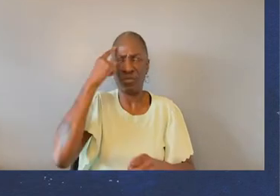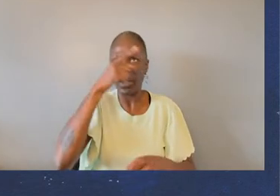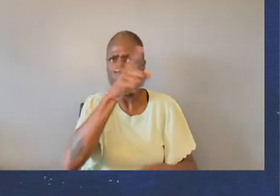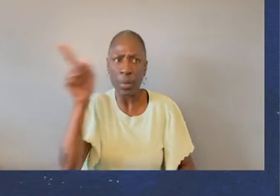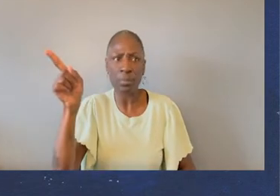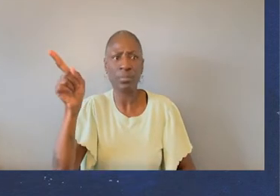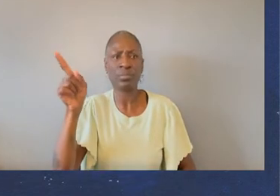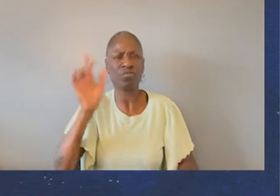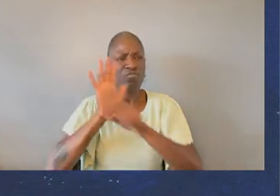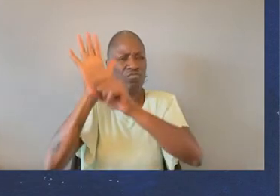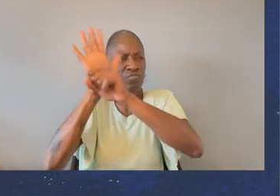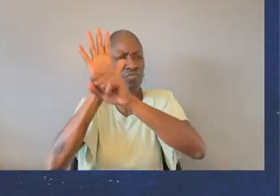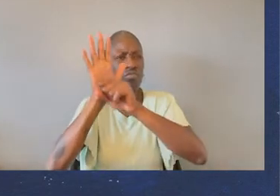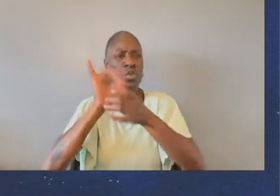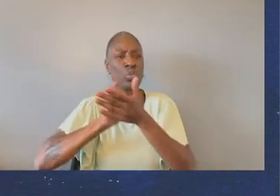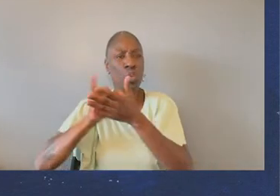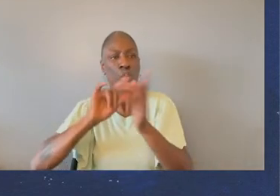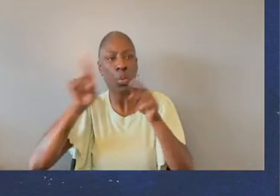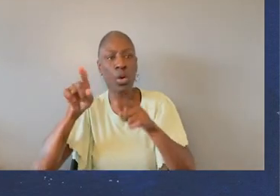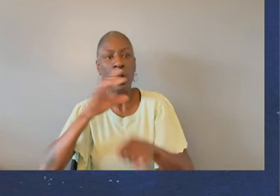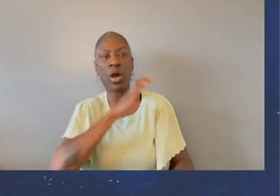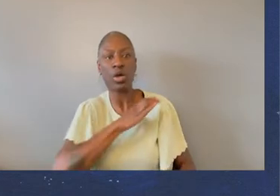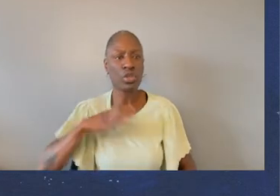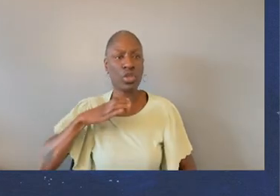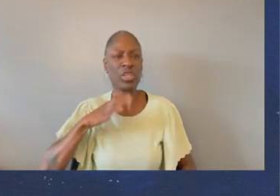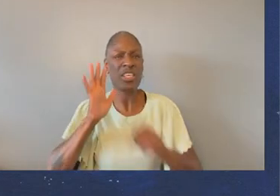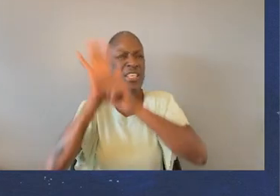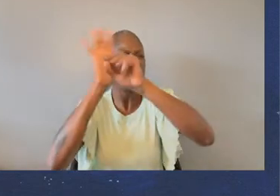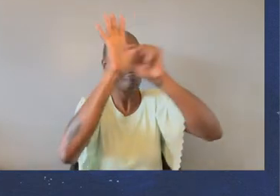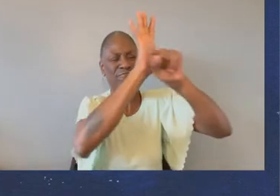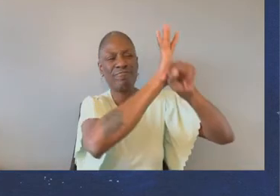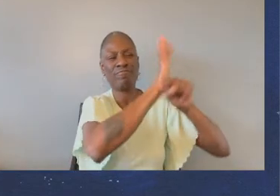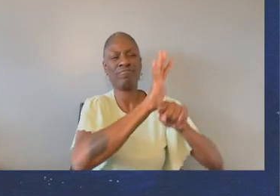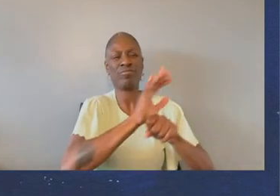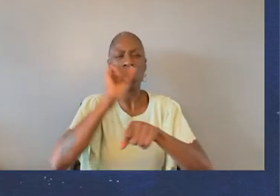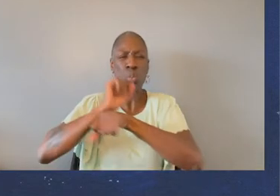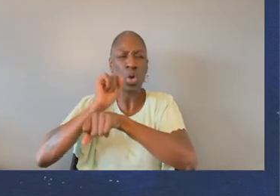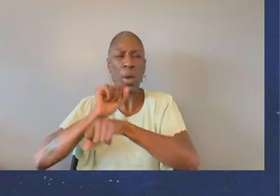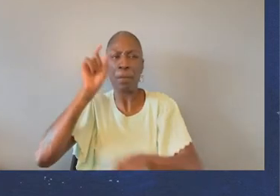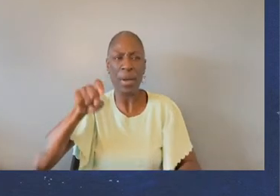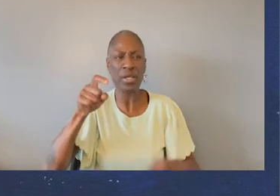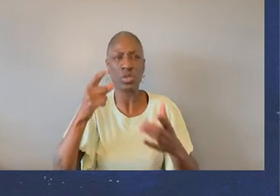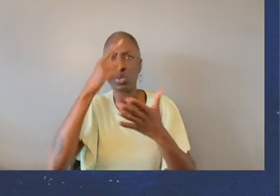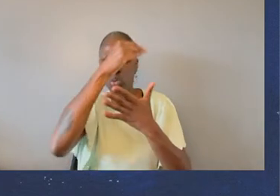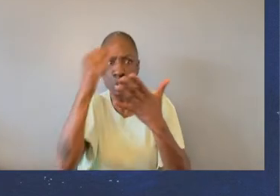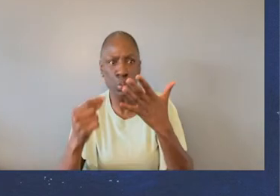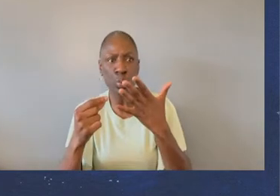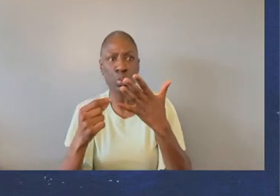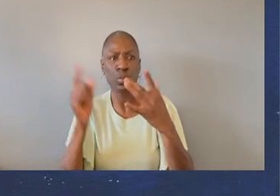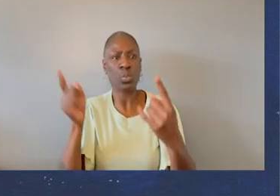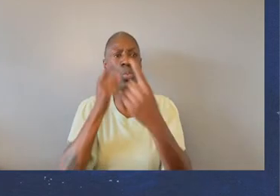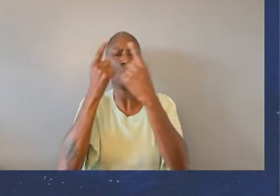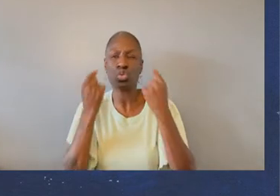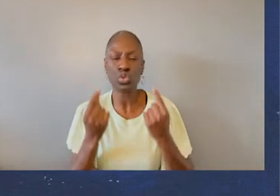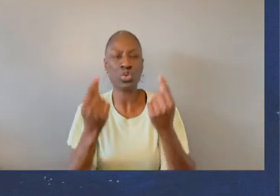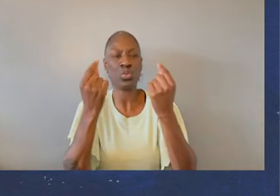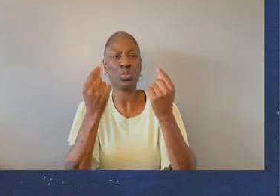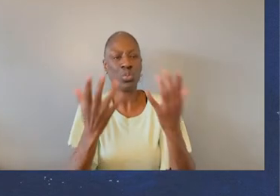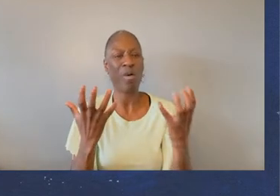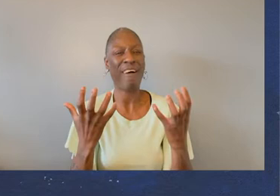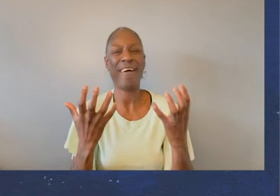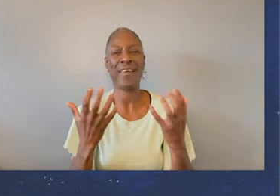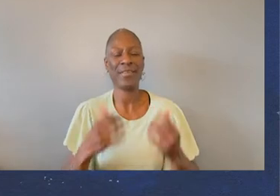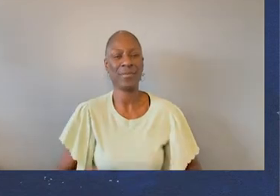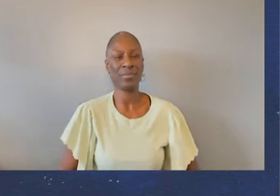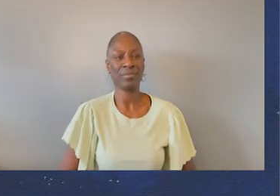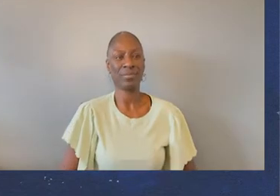going to Albany, going to Congress. The work must be done. I intend to do that work. And I want to